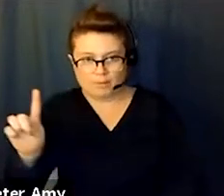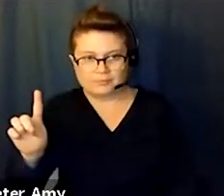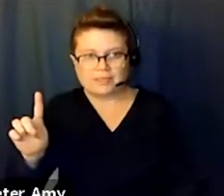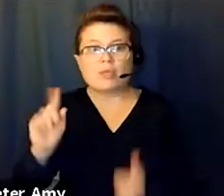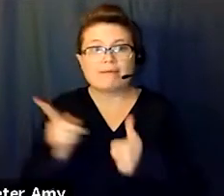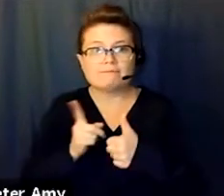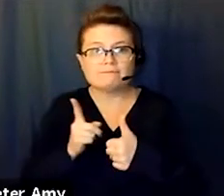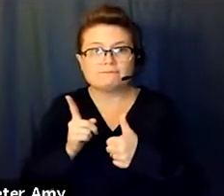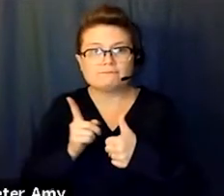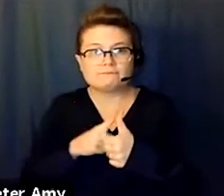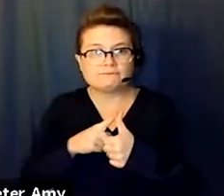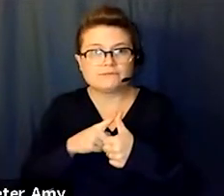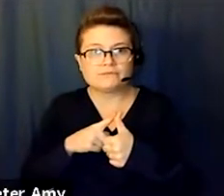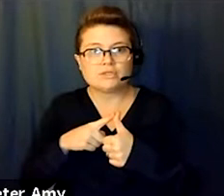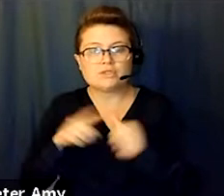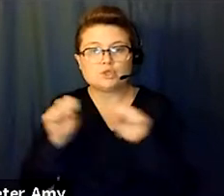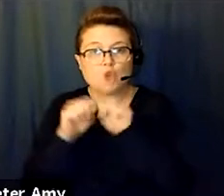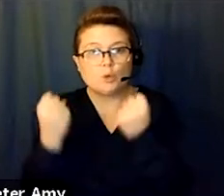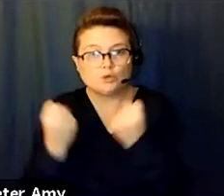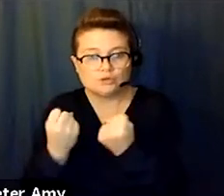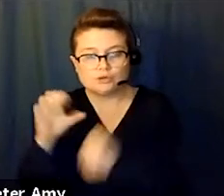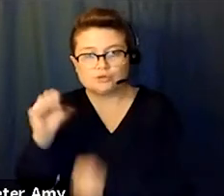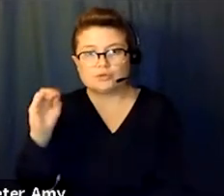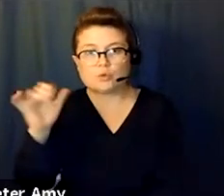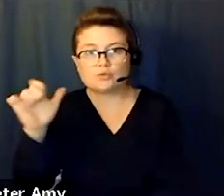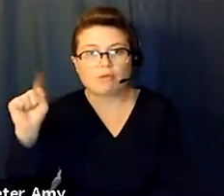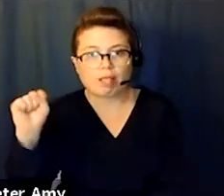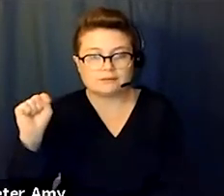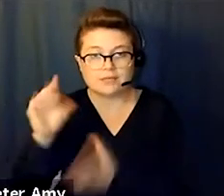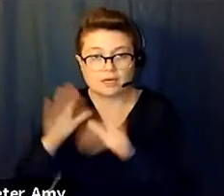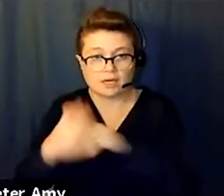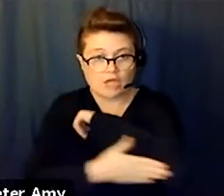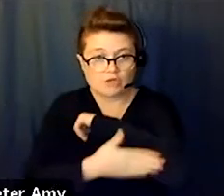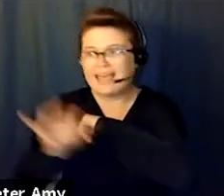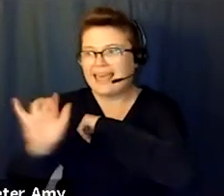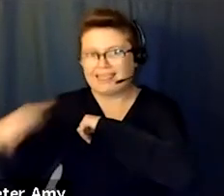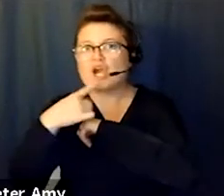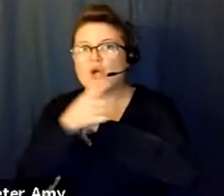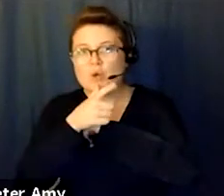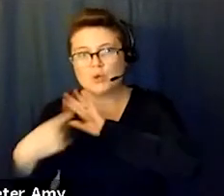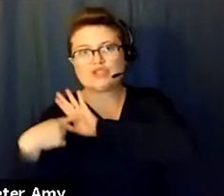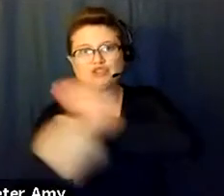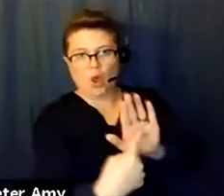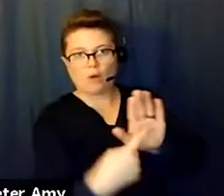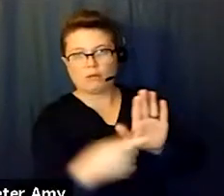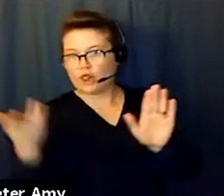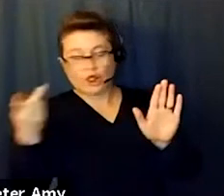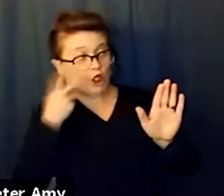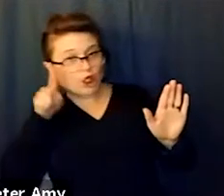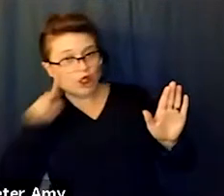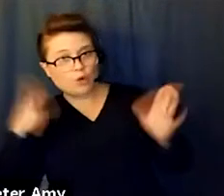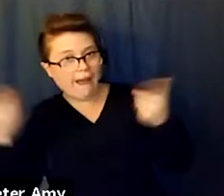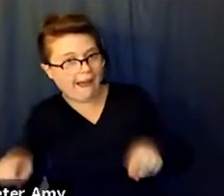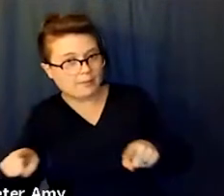socialist country in the world, was the first nation to expose that. And the Sykes-Picot Agreement was backed by the World